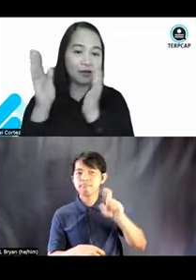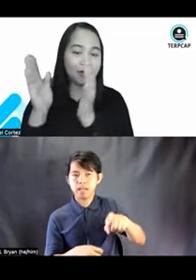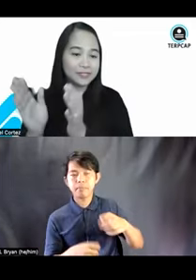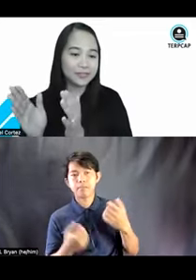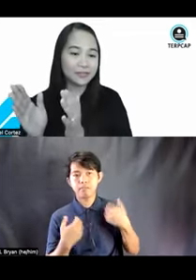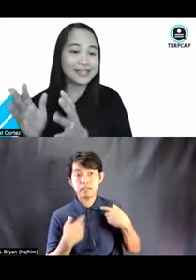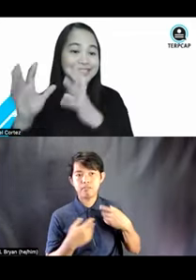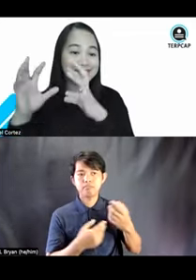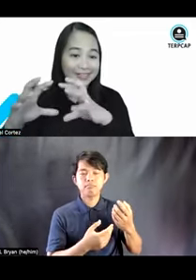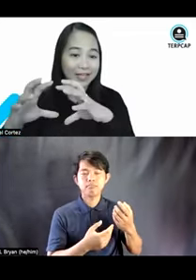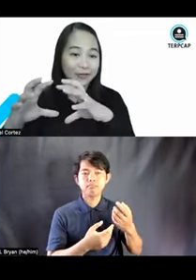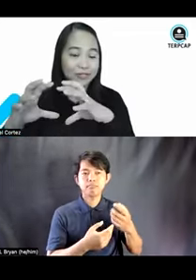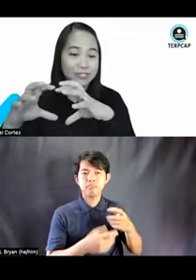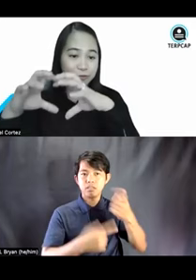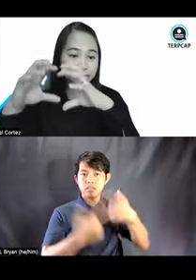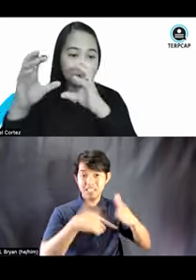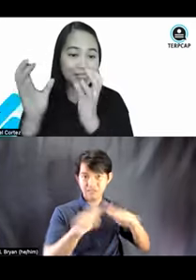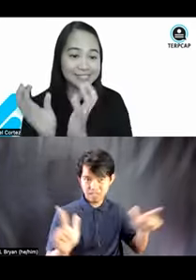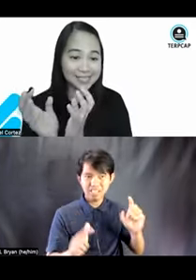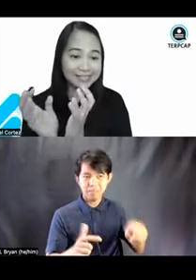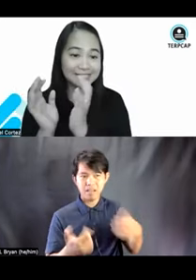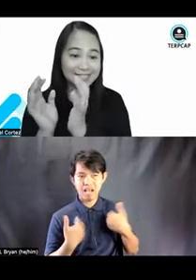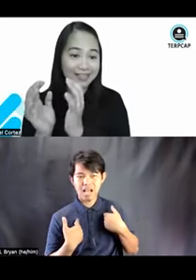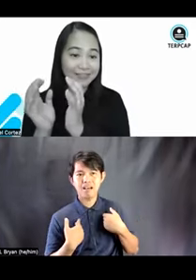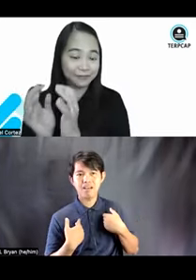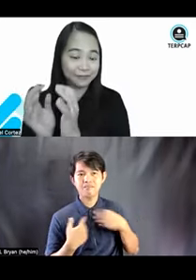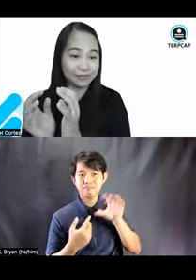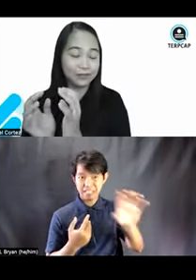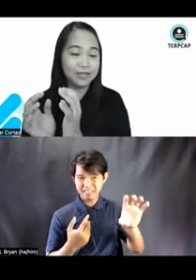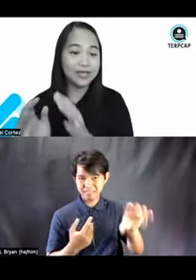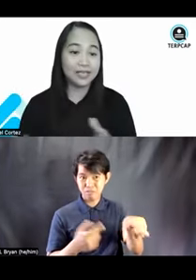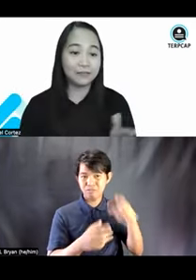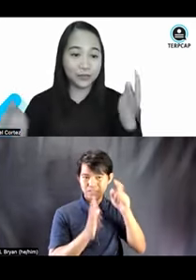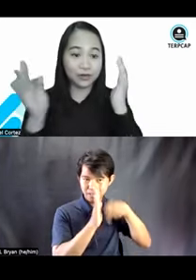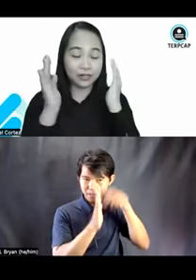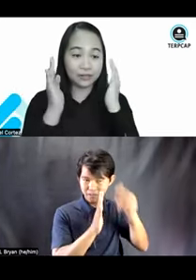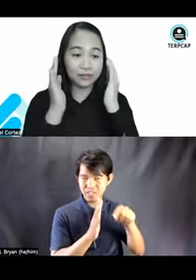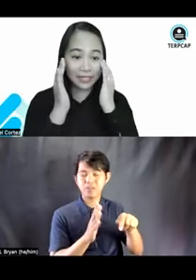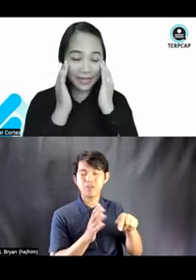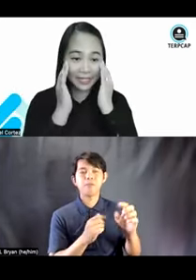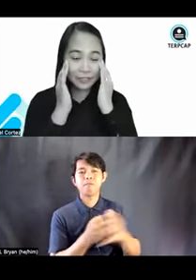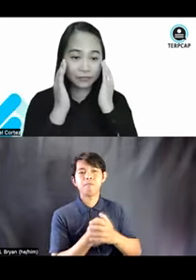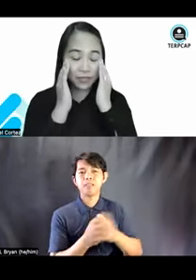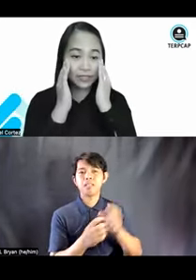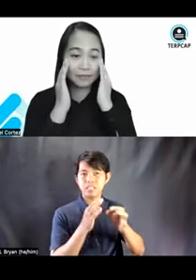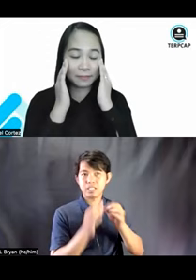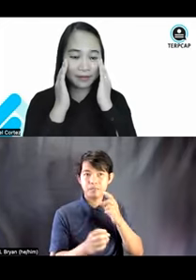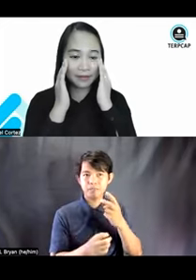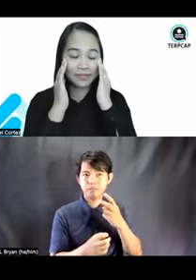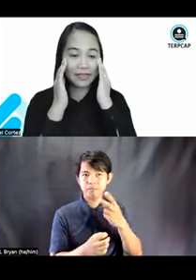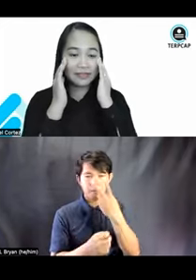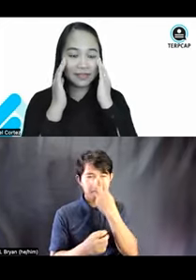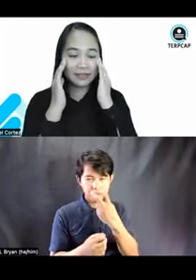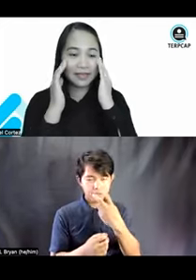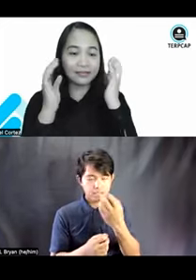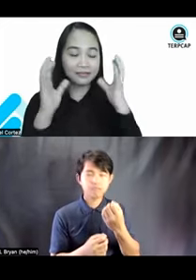reasonable accommodation like a sign language interpreter inset inside that video. If you are blind or visually impaired,